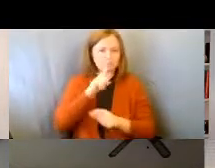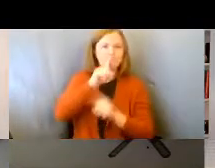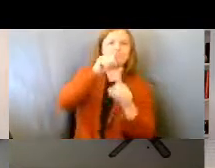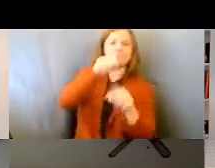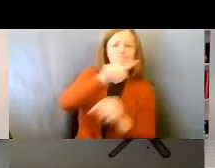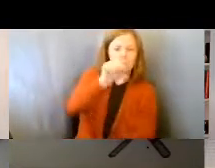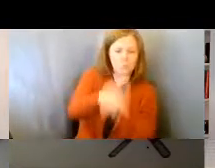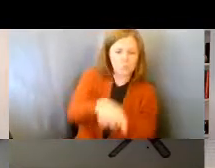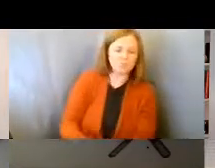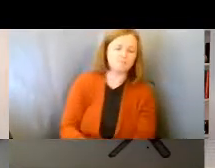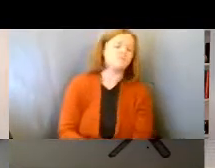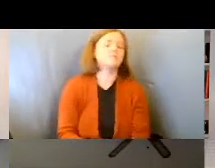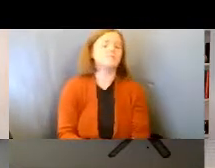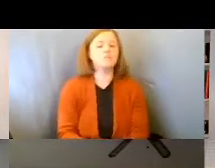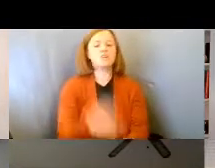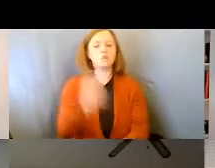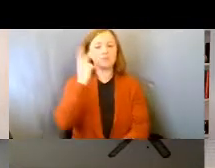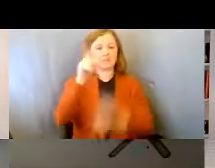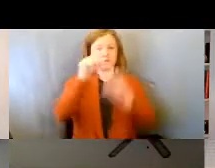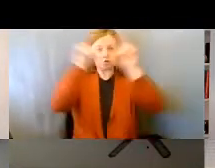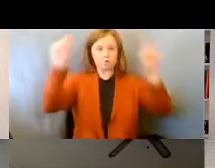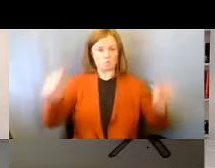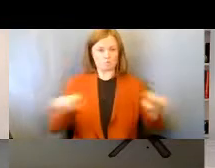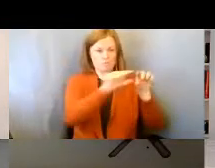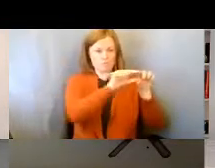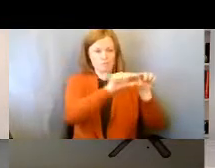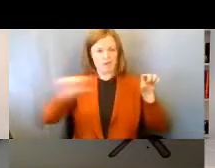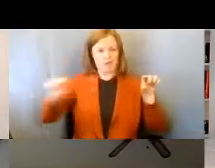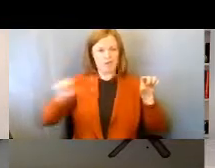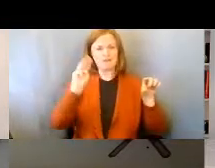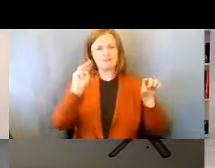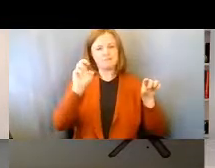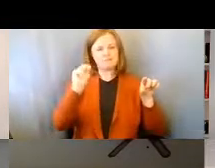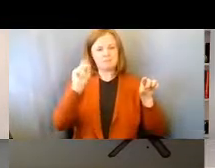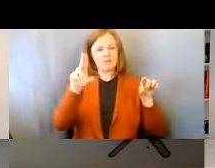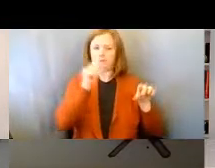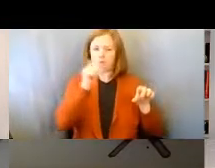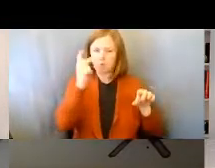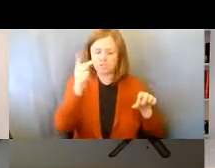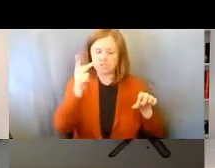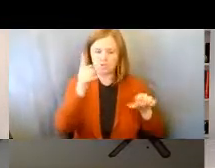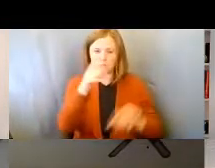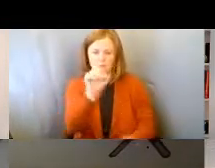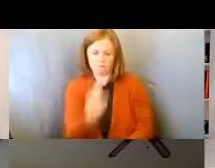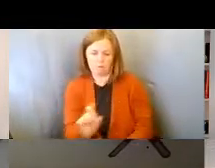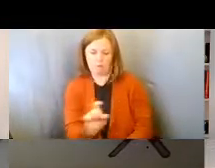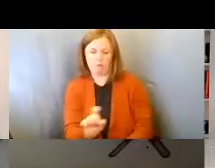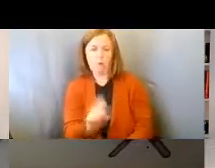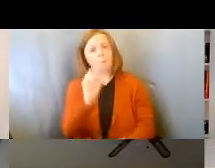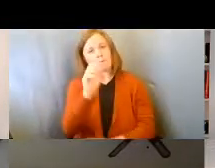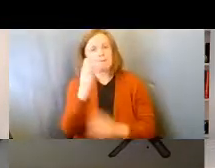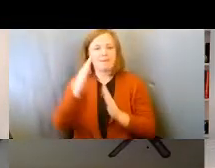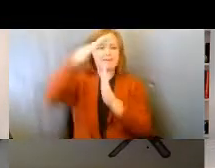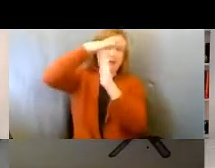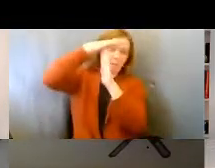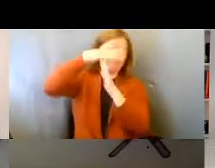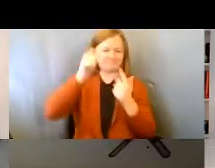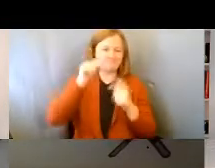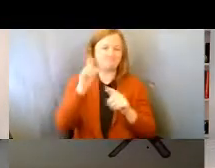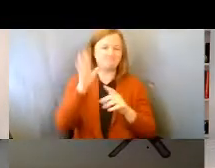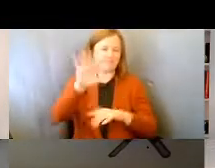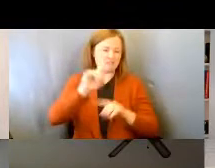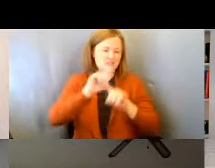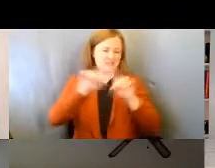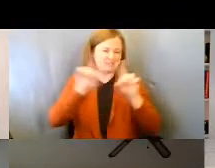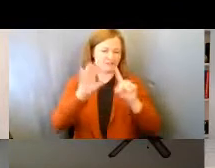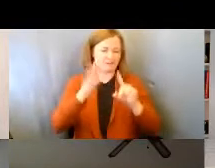All of these features are at the bottom of your screen, so in the menu bar, and if you don't see them at the bottom, look at the top. It might be different